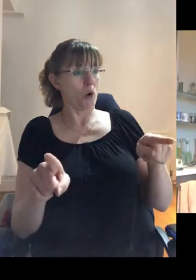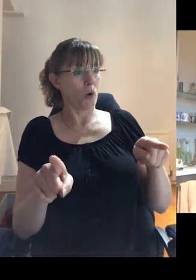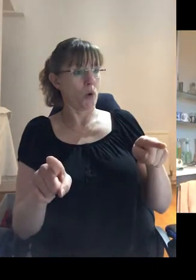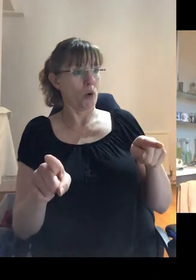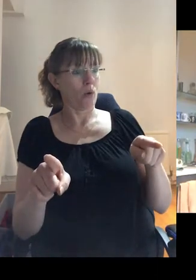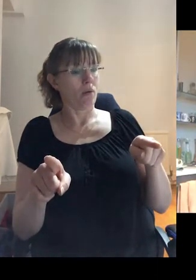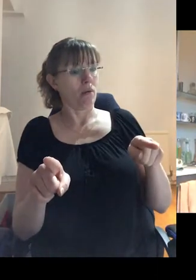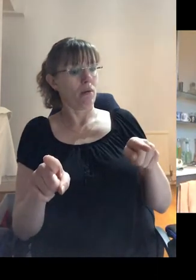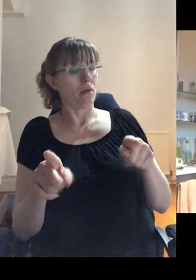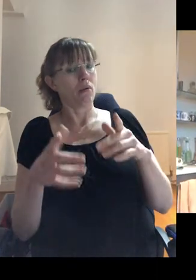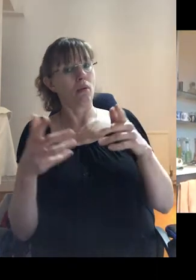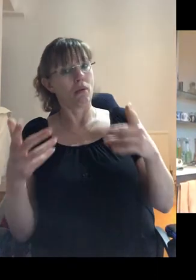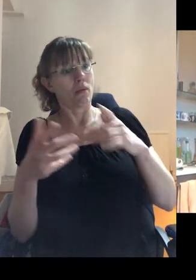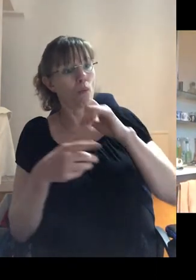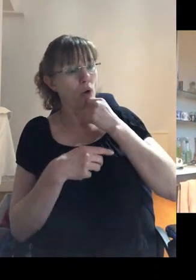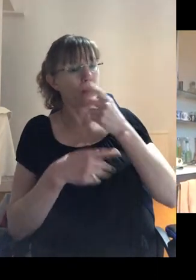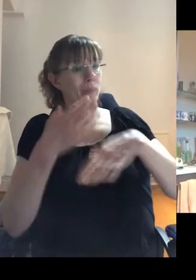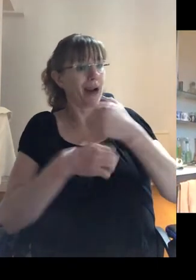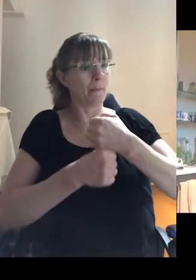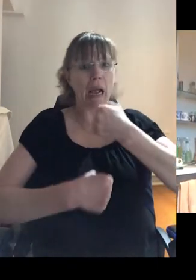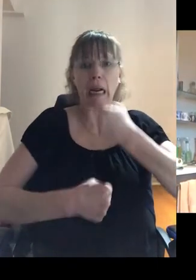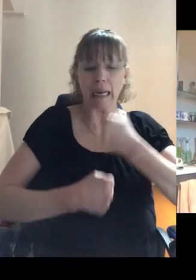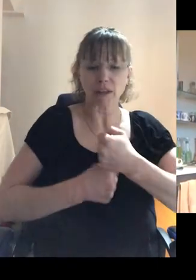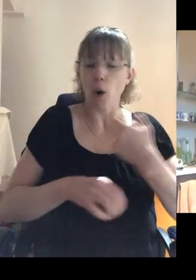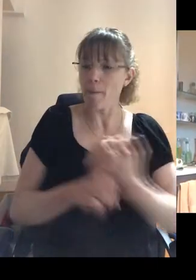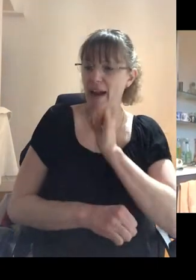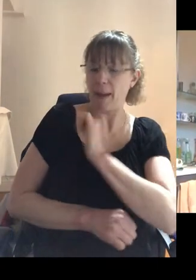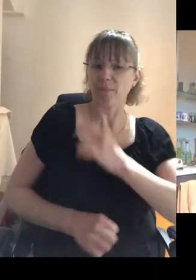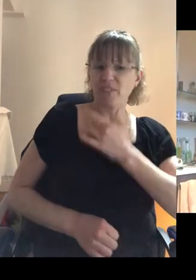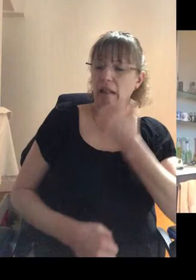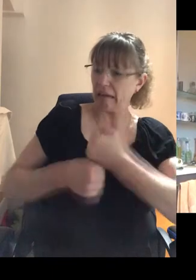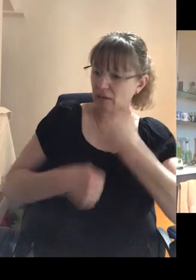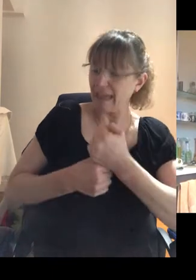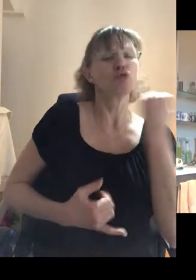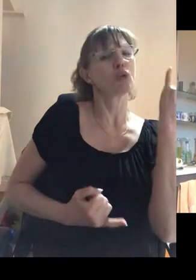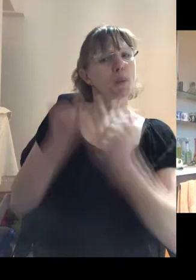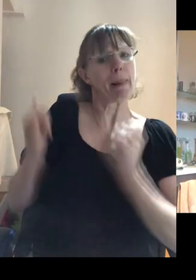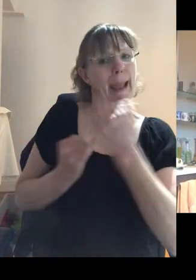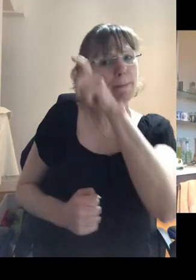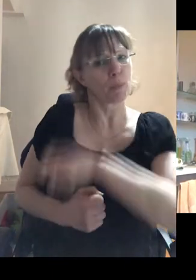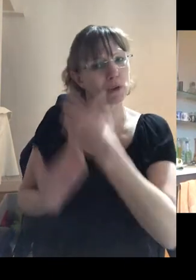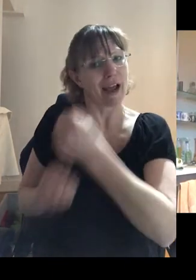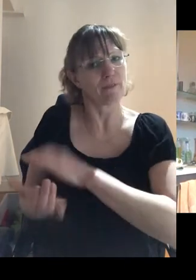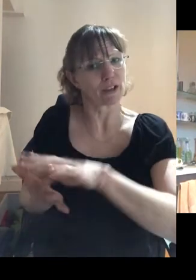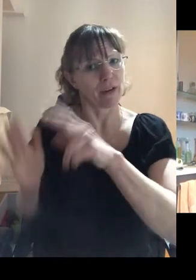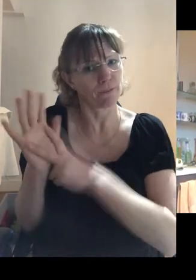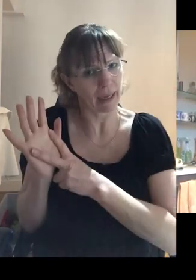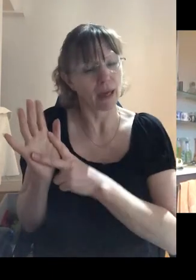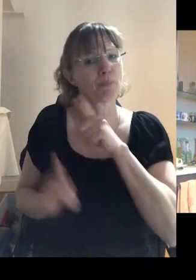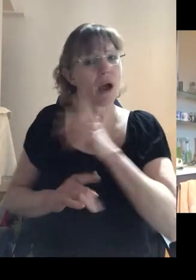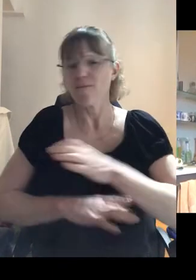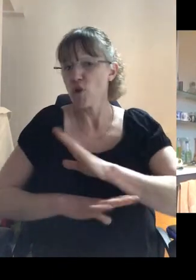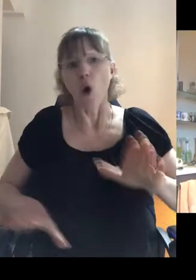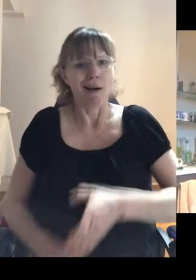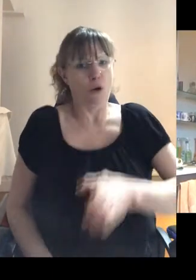head in the direction of guilt tripping them or being difficult. And it's not to blame the person with HIV, but if, if you're not